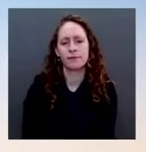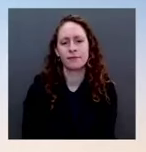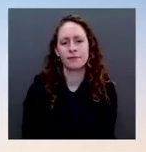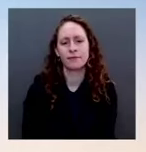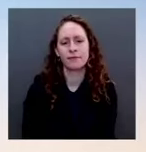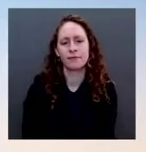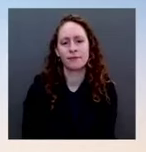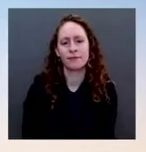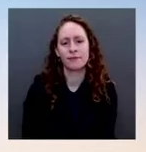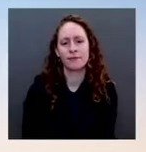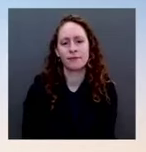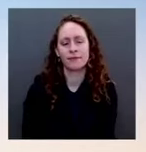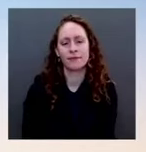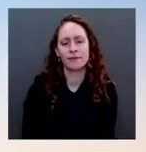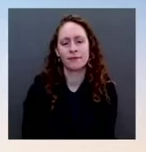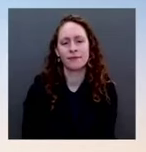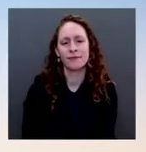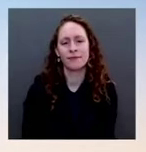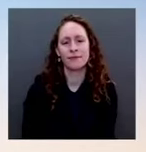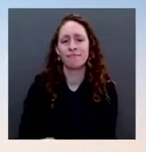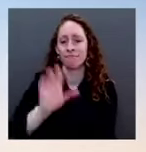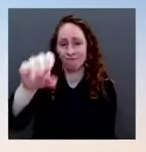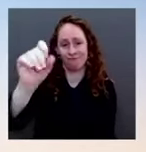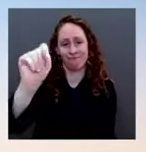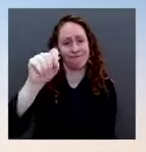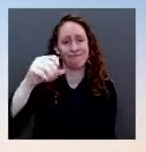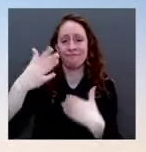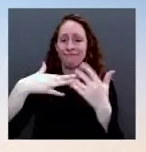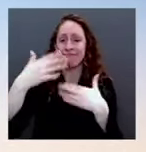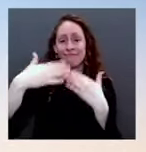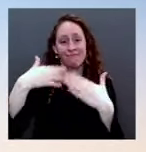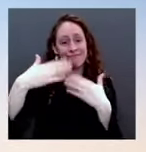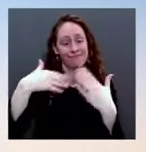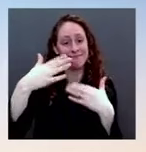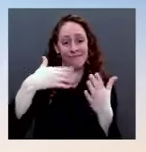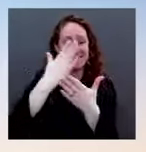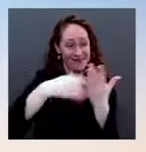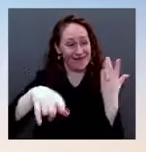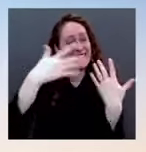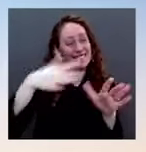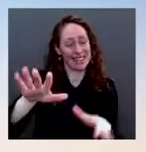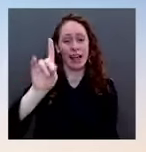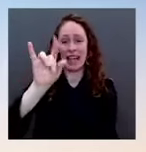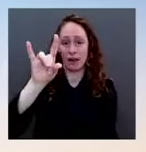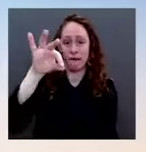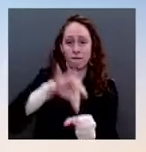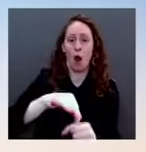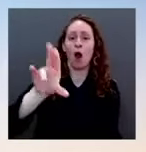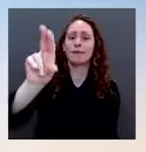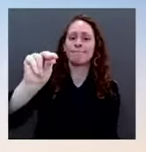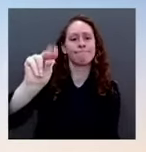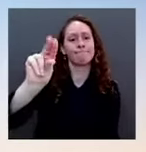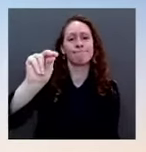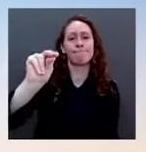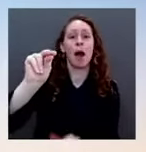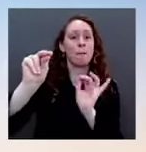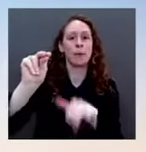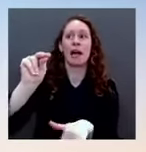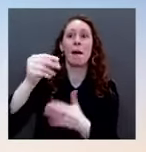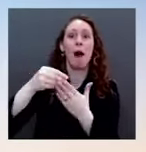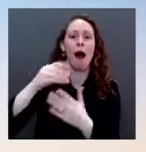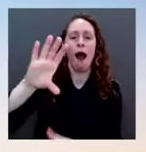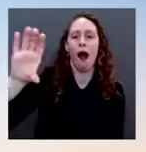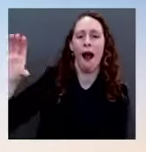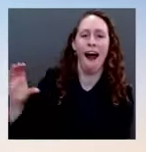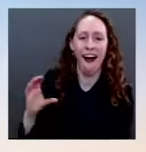And that's absolutely true, especially on infrastructure. As I said, I have personally spoke to over 40 governors, three that chiefs